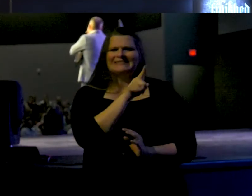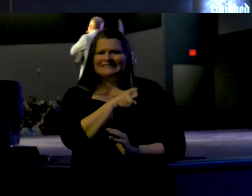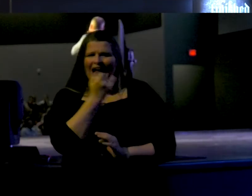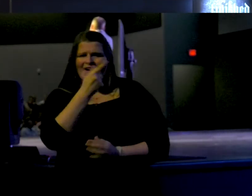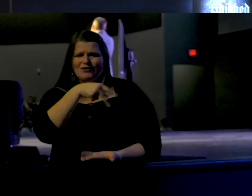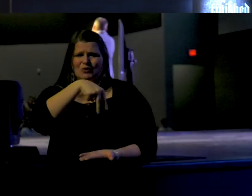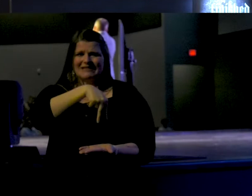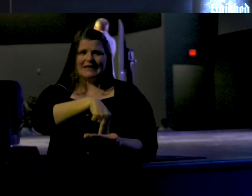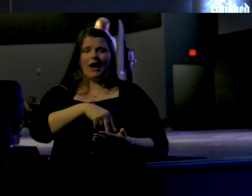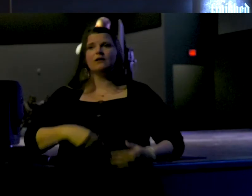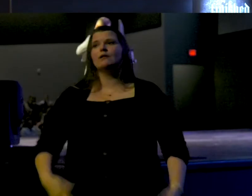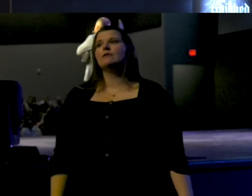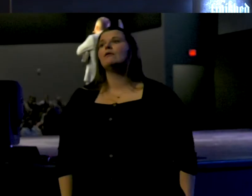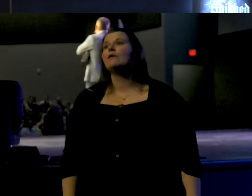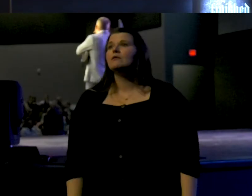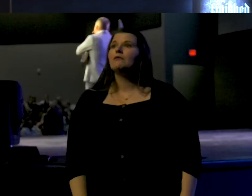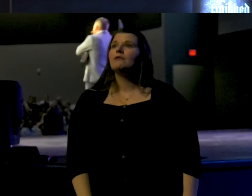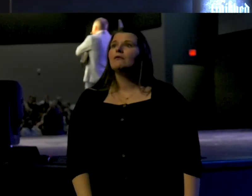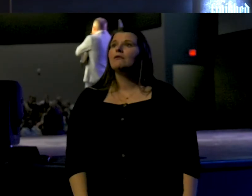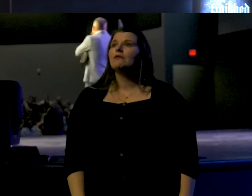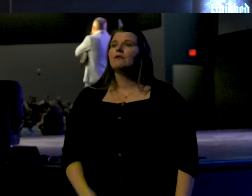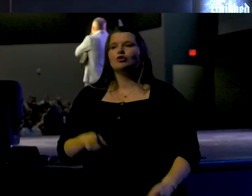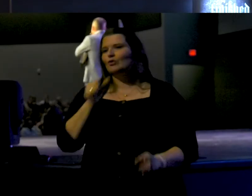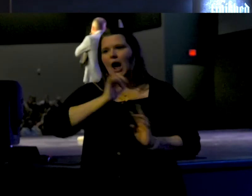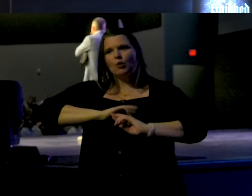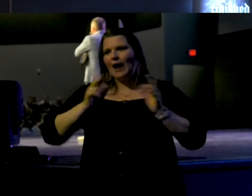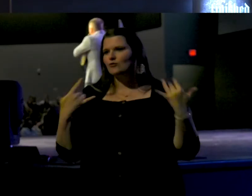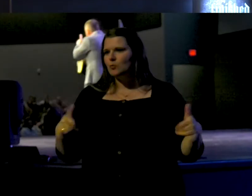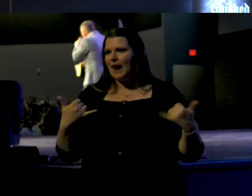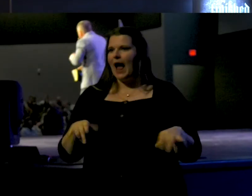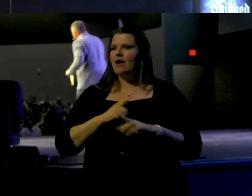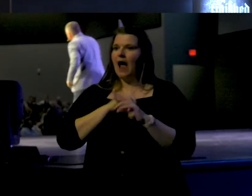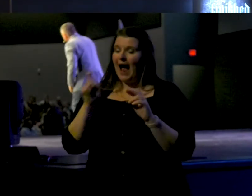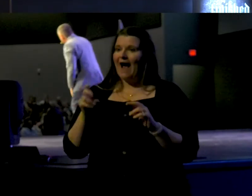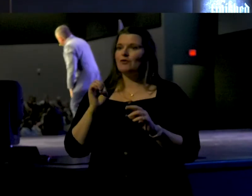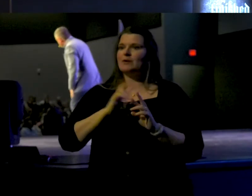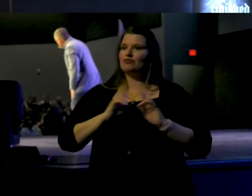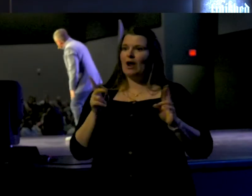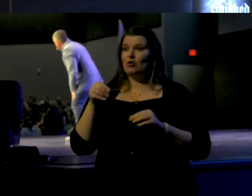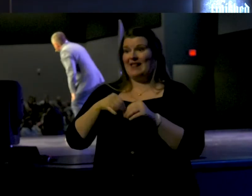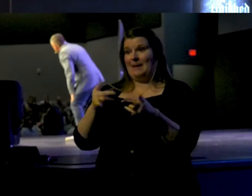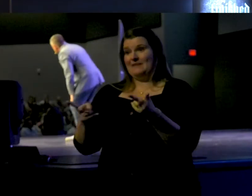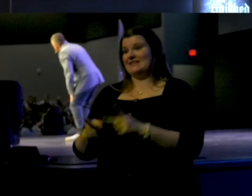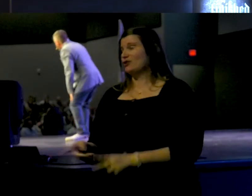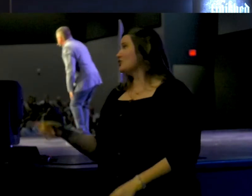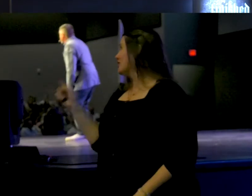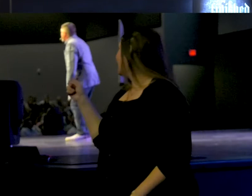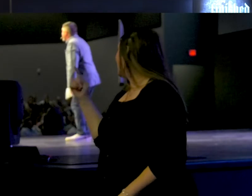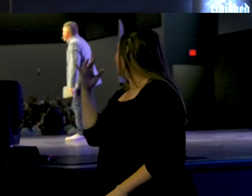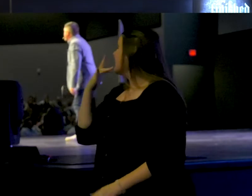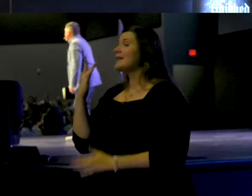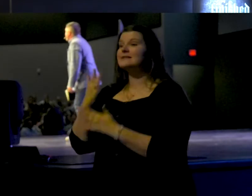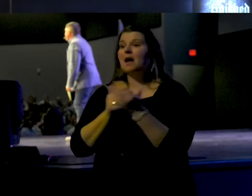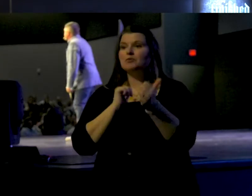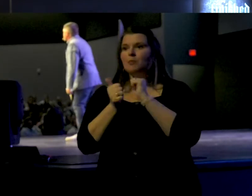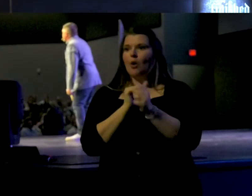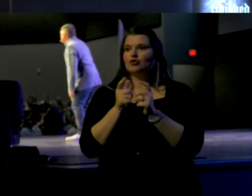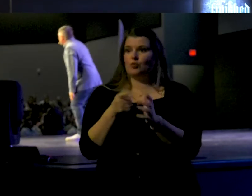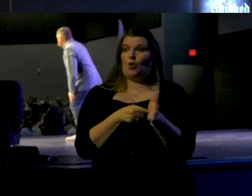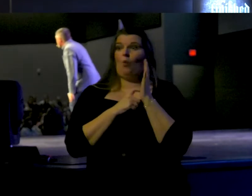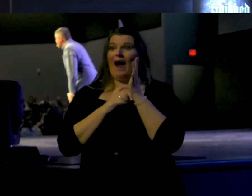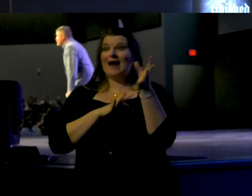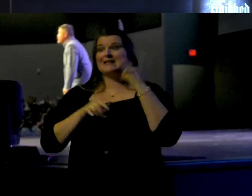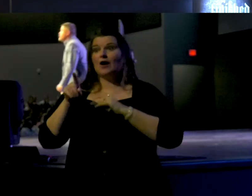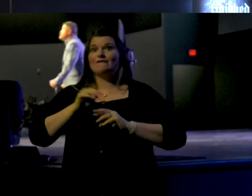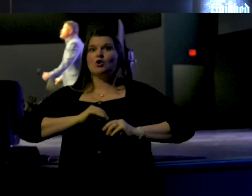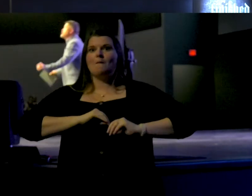you if you're standing relaxed with your knees locked, you're not ready to play. But you're also in this position because some sports require that instead